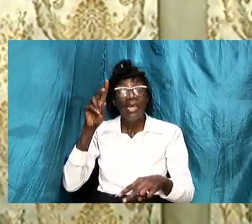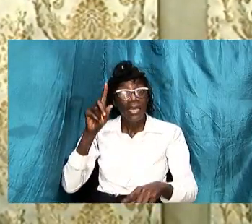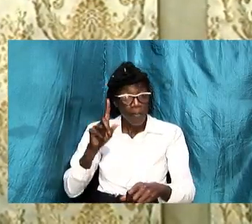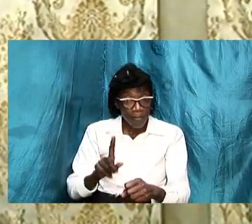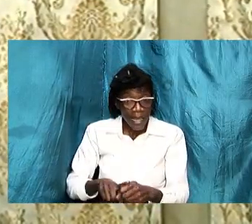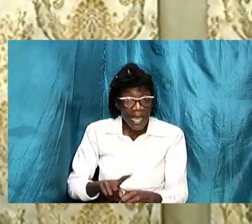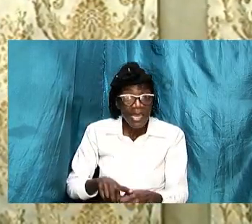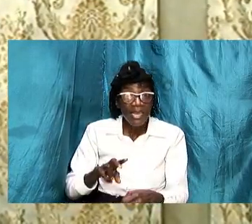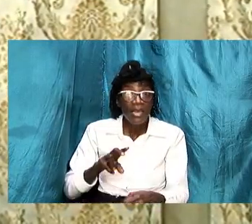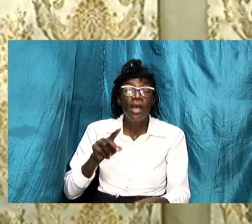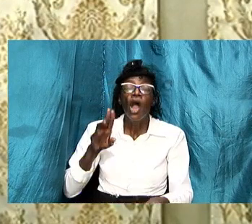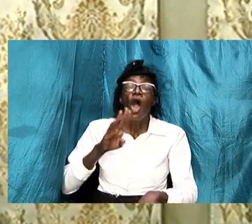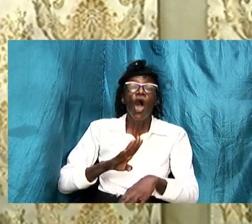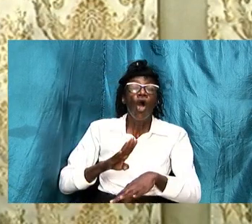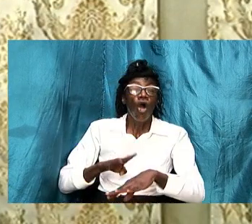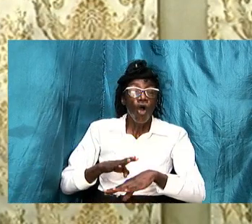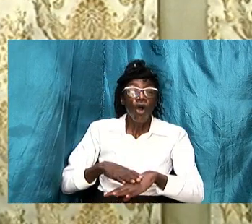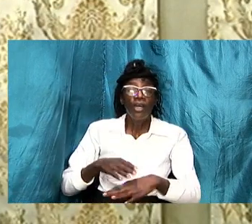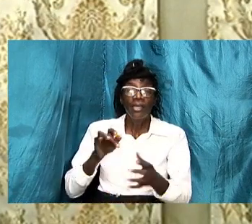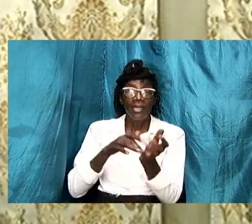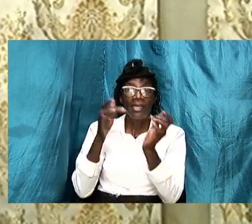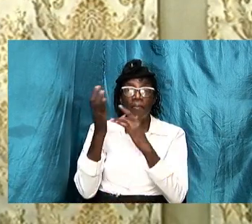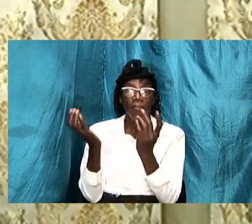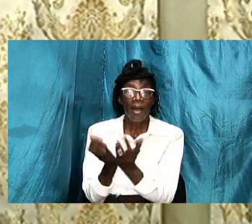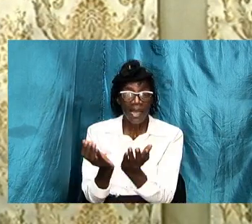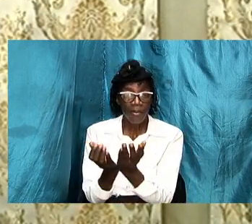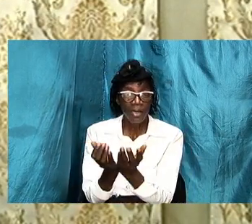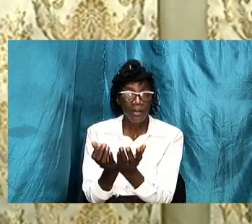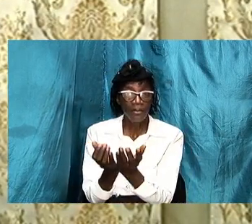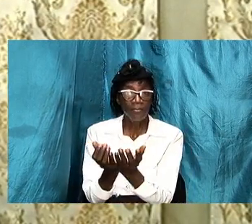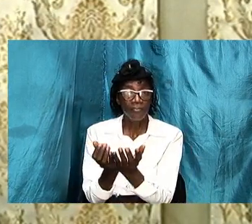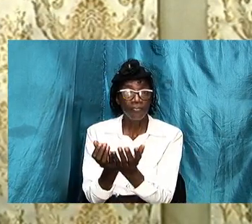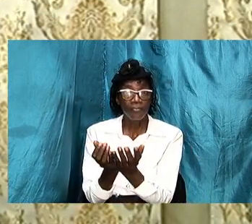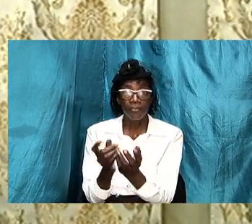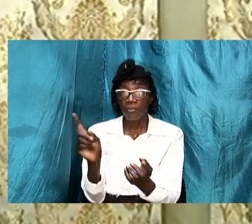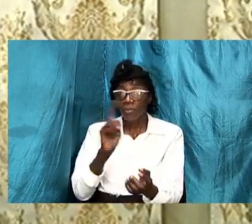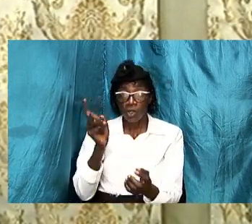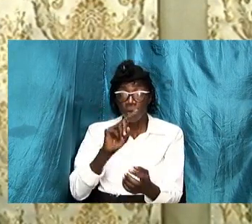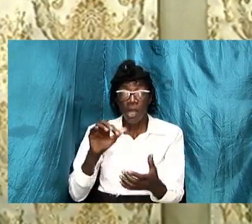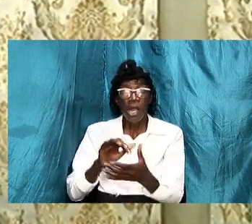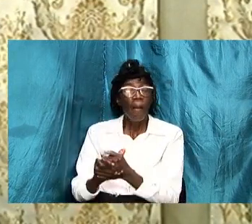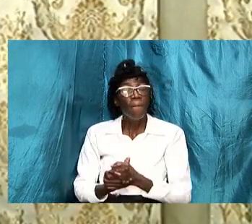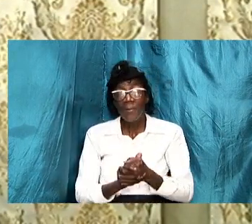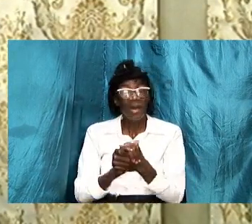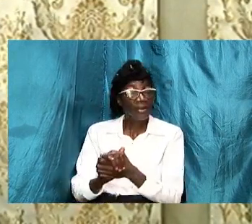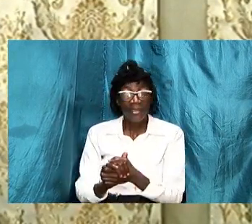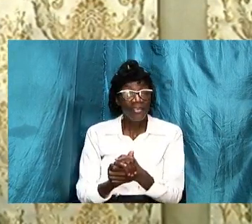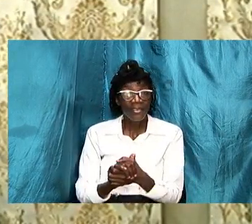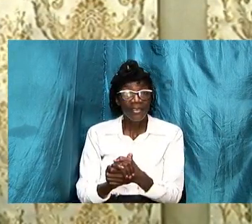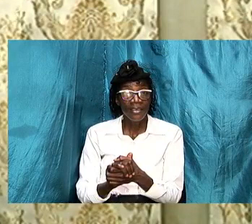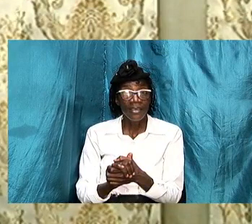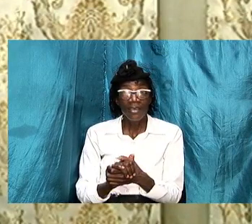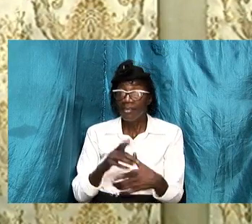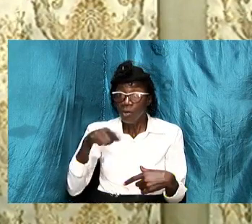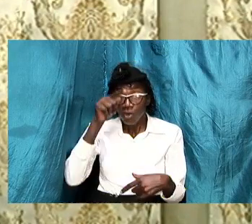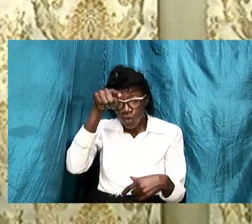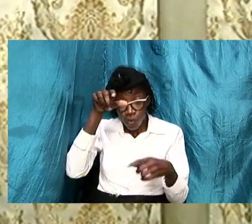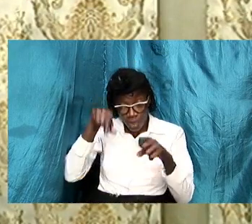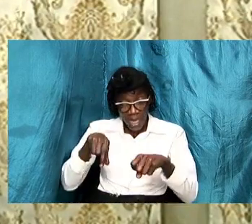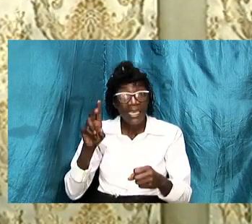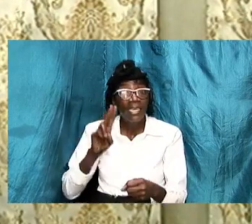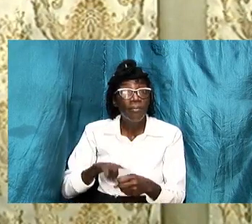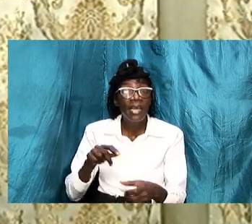god is concerned generally you can depend on the bible where marriages are concerned you can